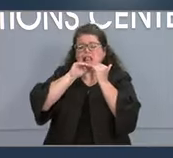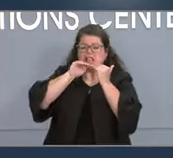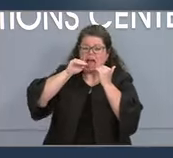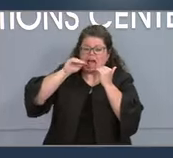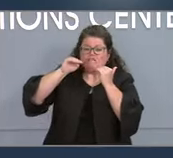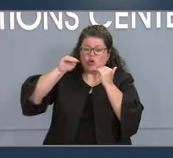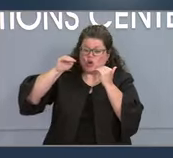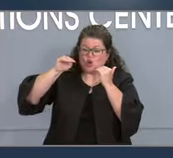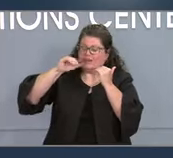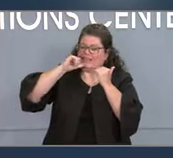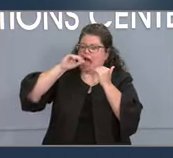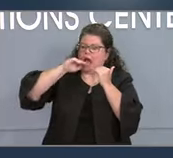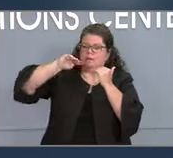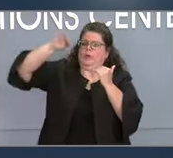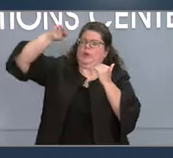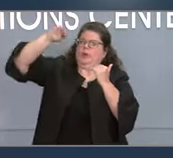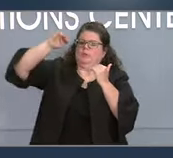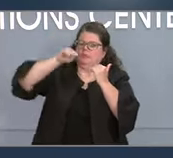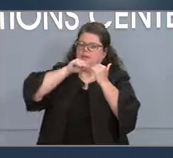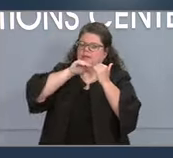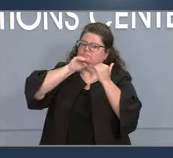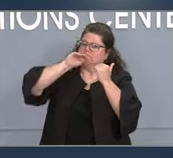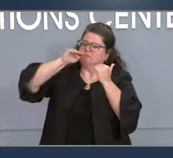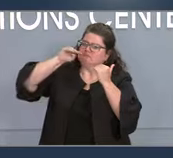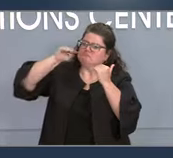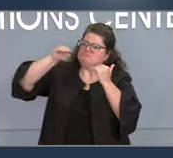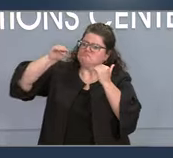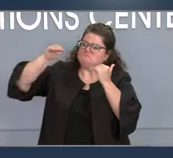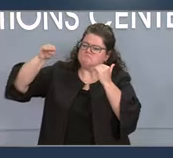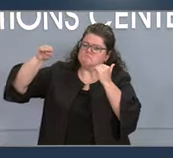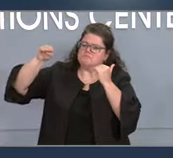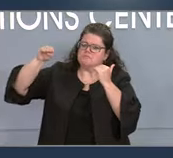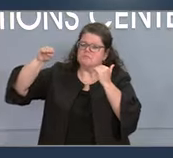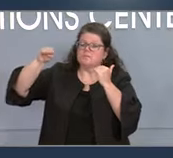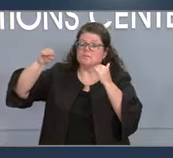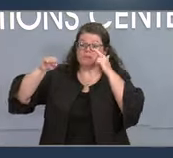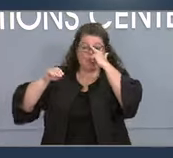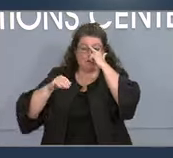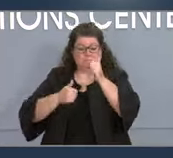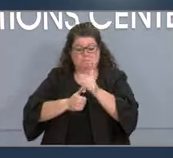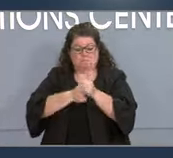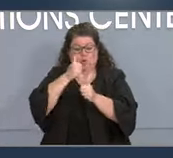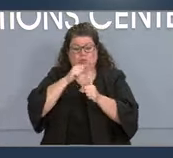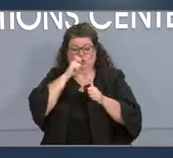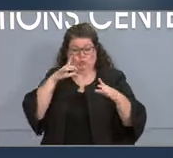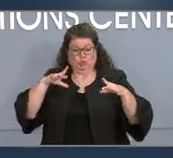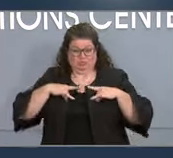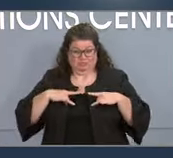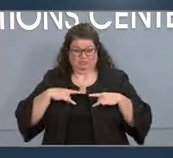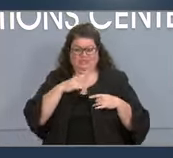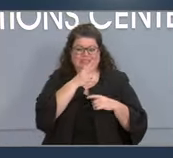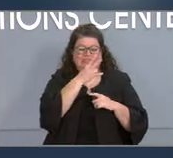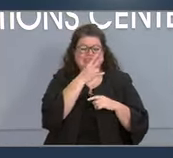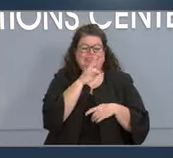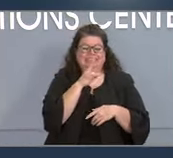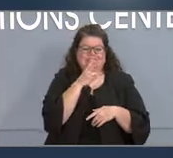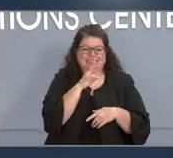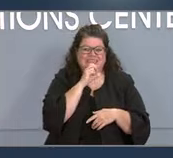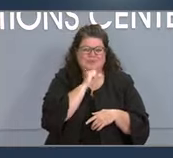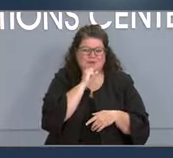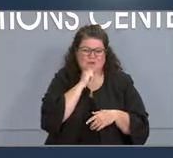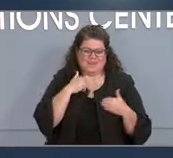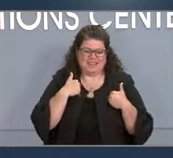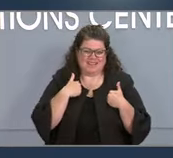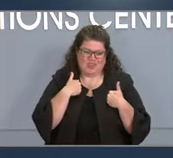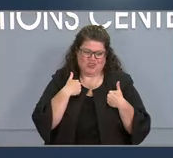increasing further. Our case rates remain highest for children 17 and younger for the